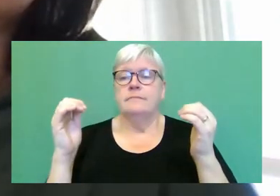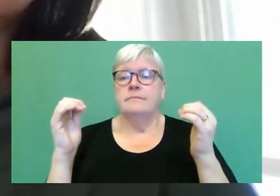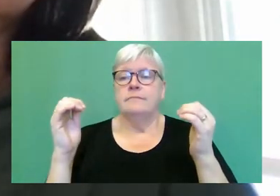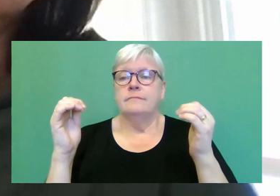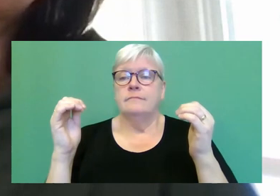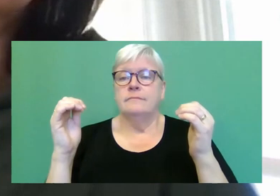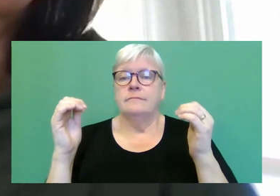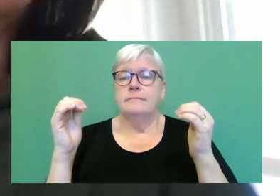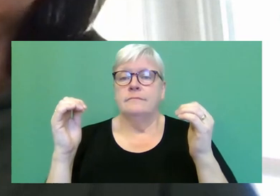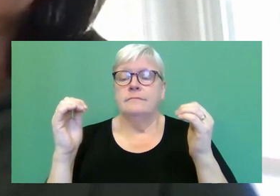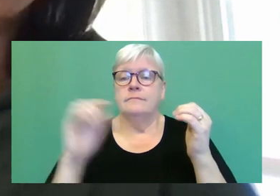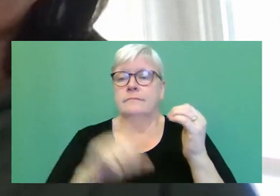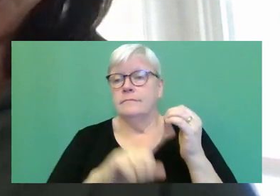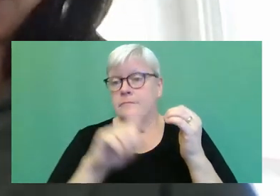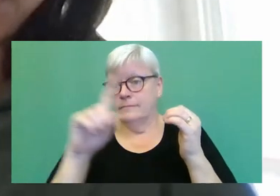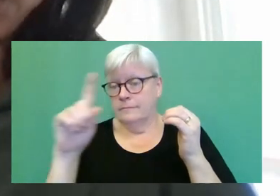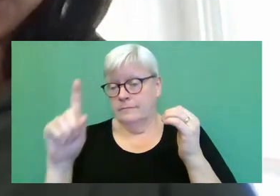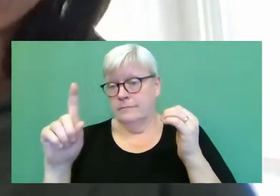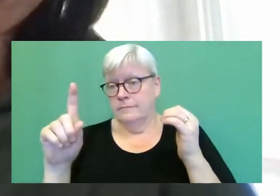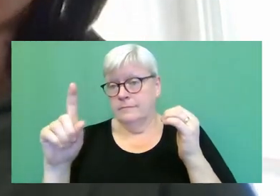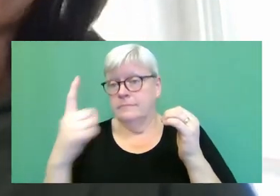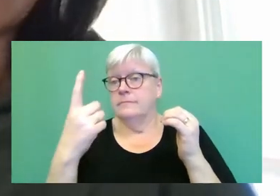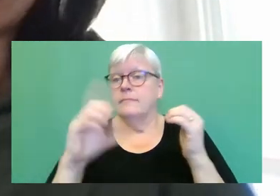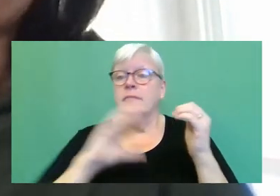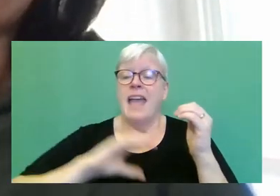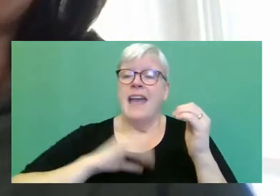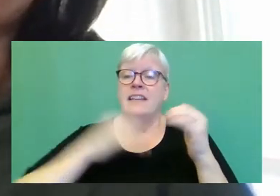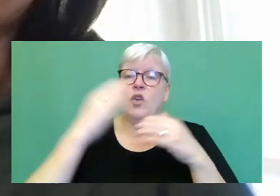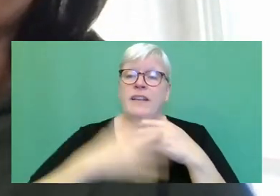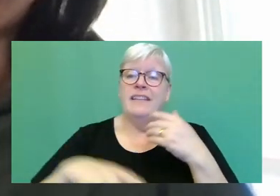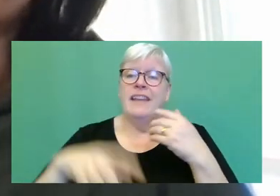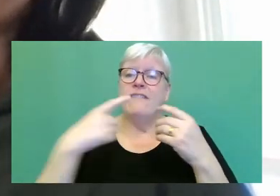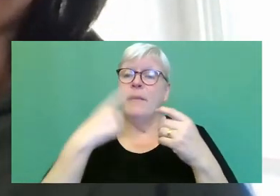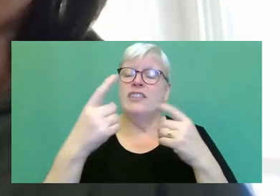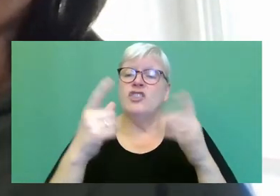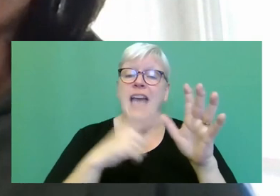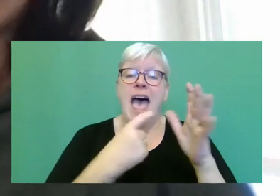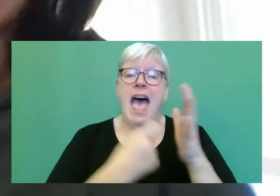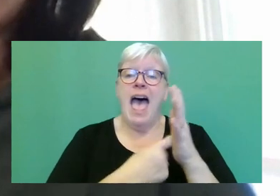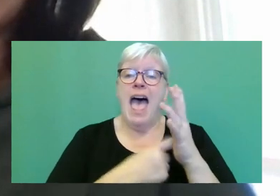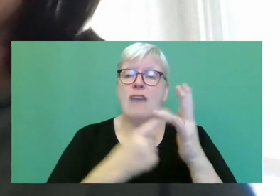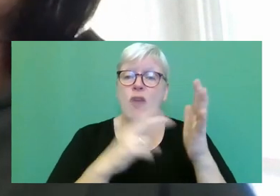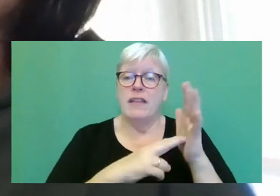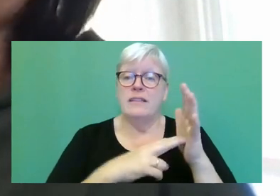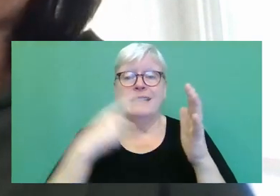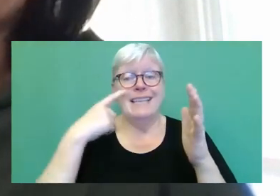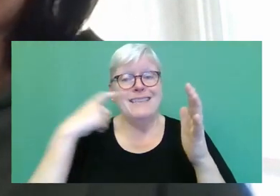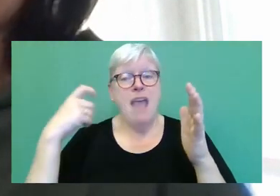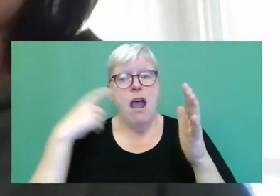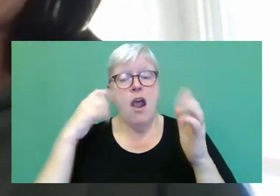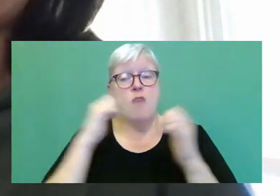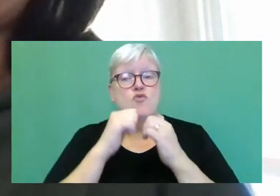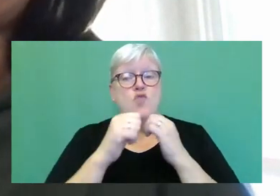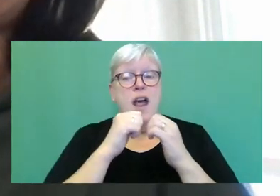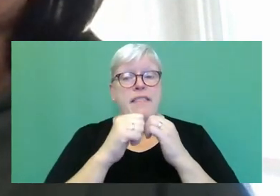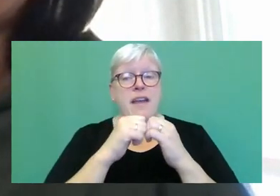But later, mean, one character we've not really mentioned is Arif, her younger brother, who's sort of the black sheep